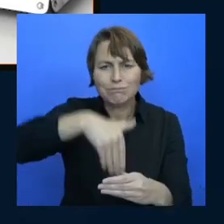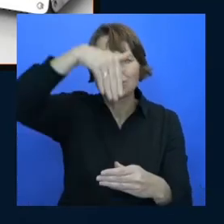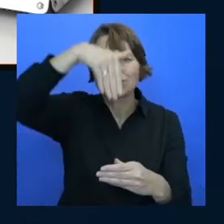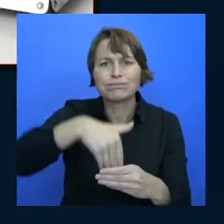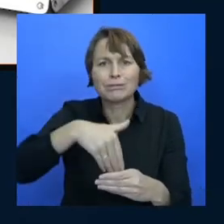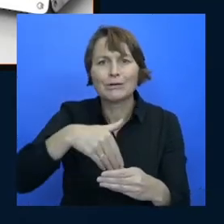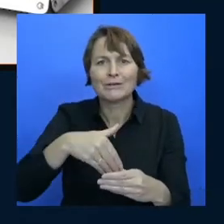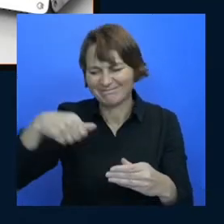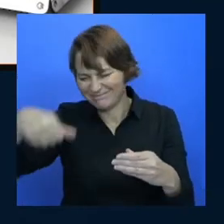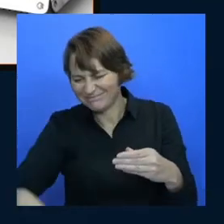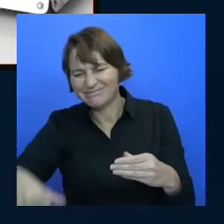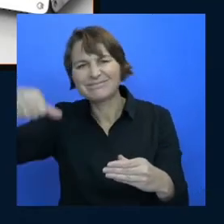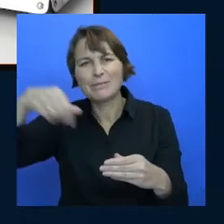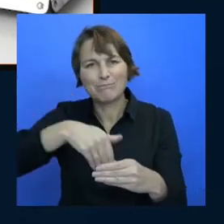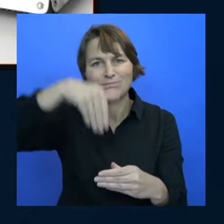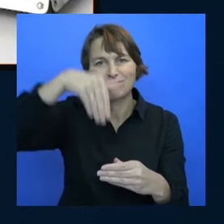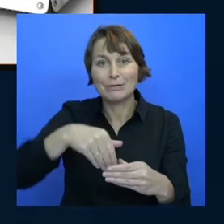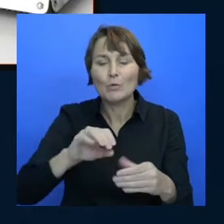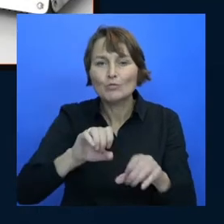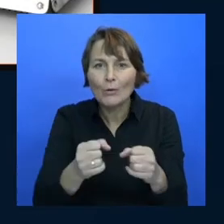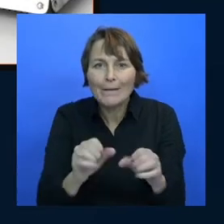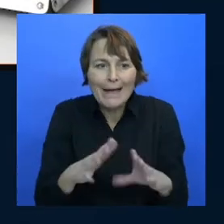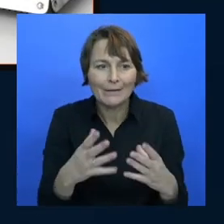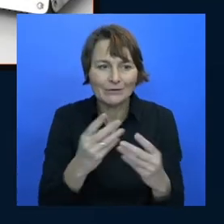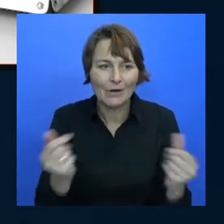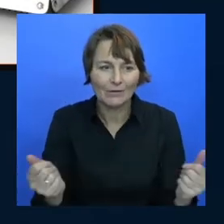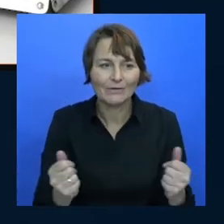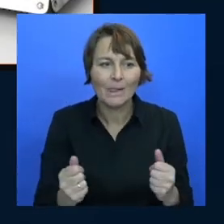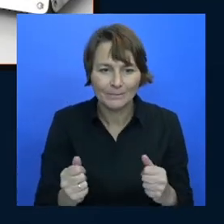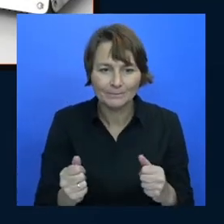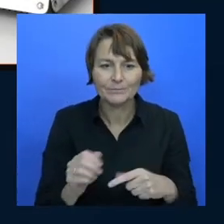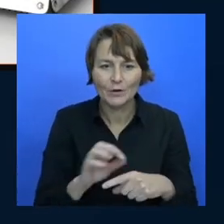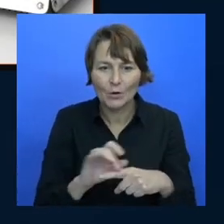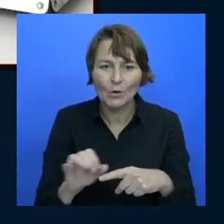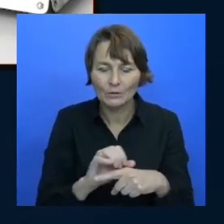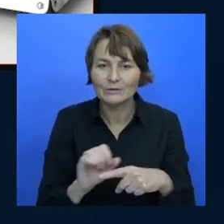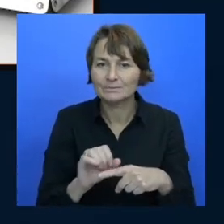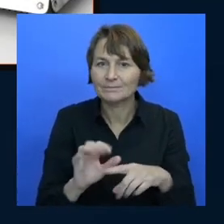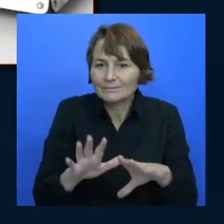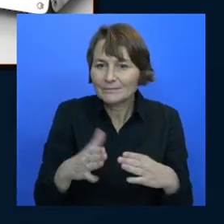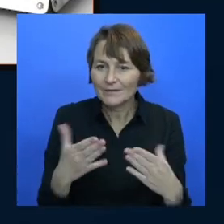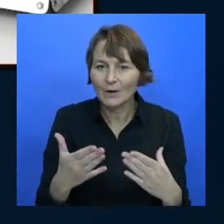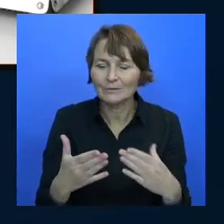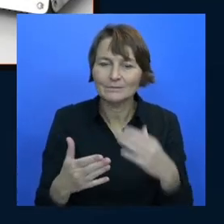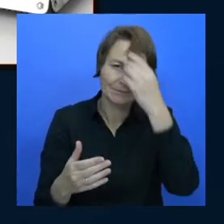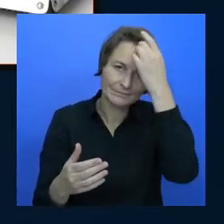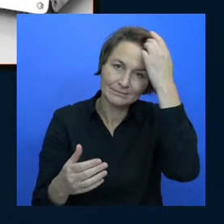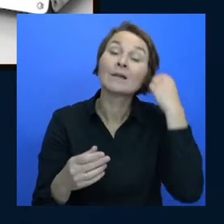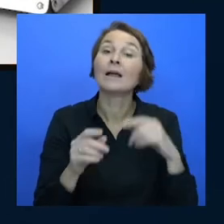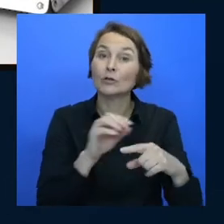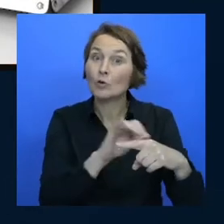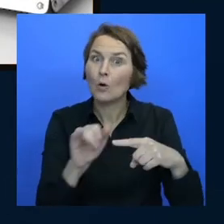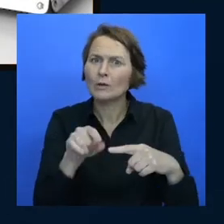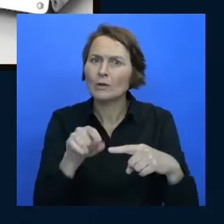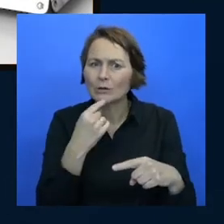pause as a room full of 14 year old girls go okay and then someone will say well hang on